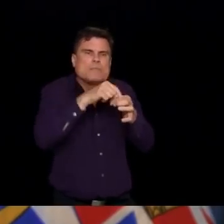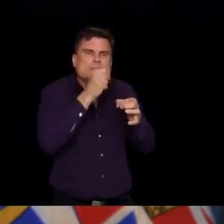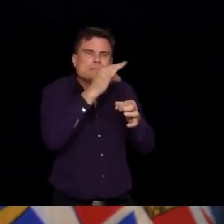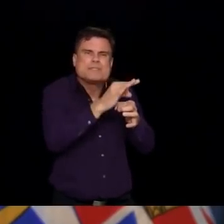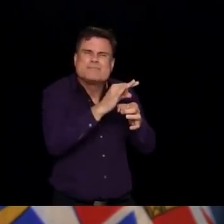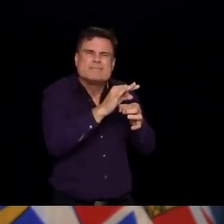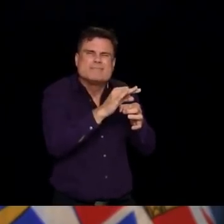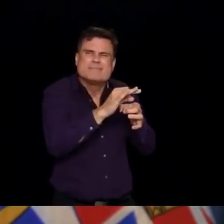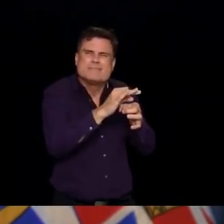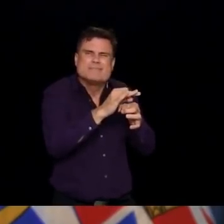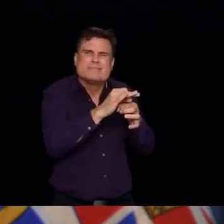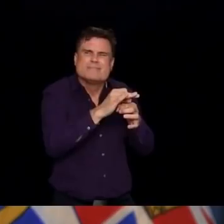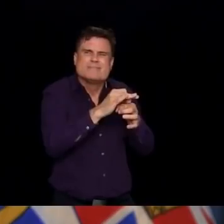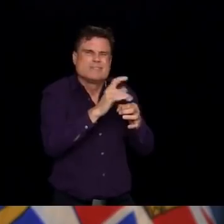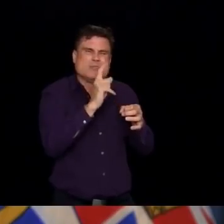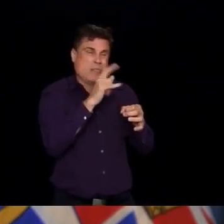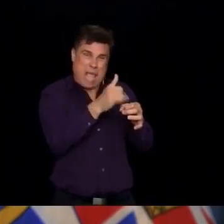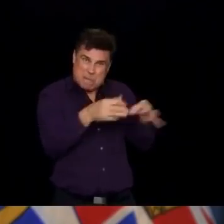be used